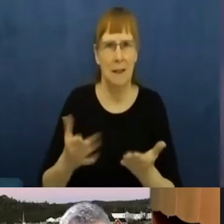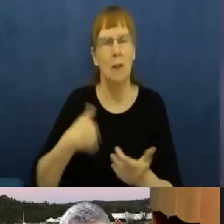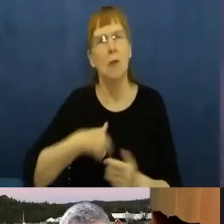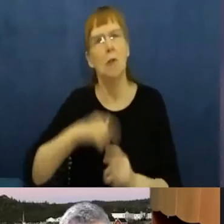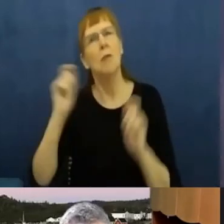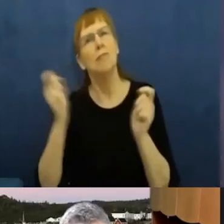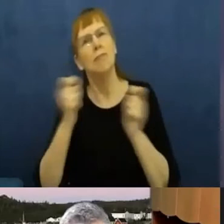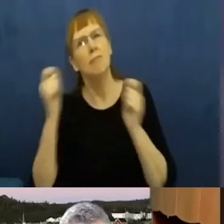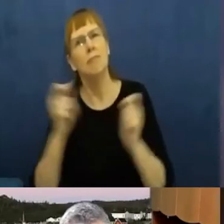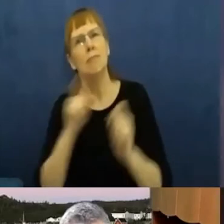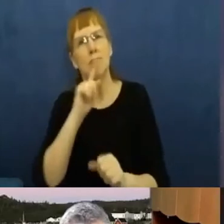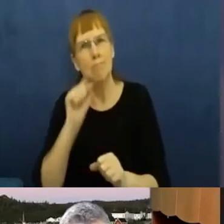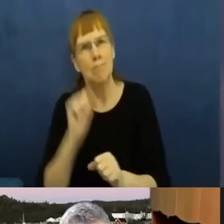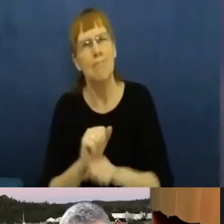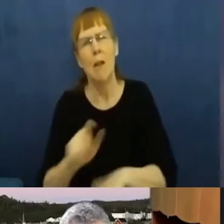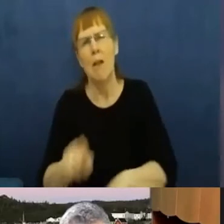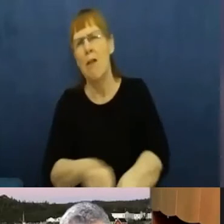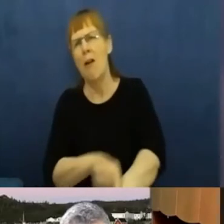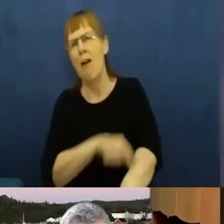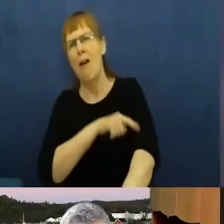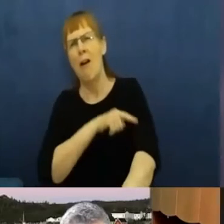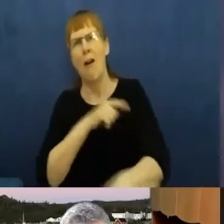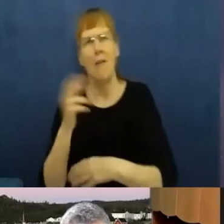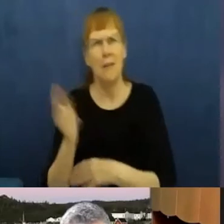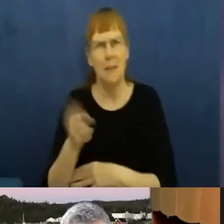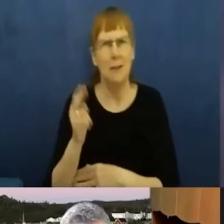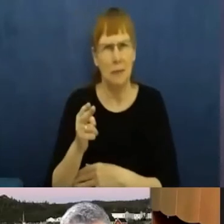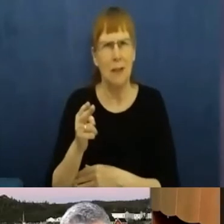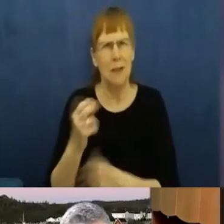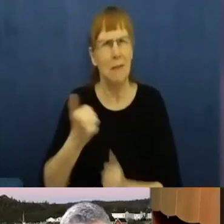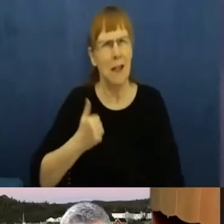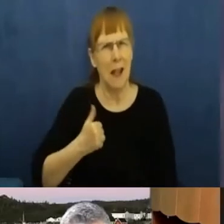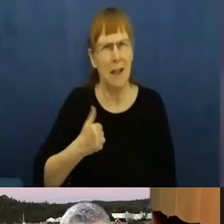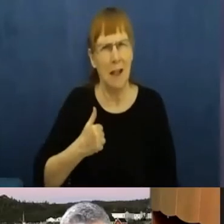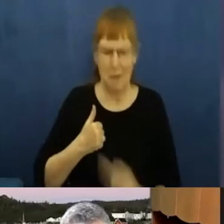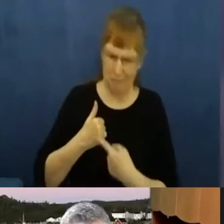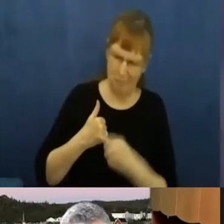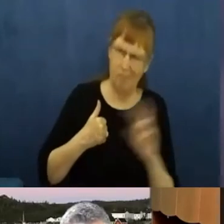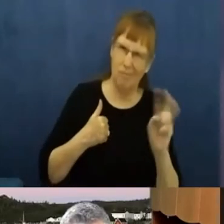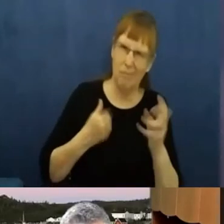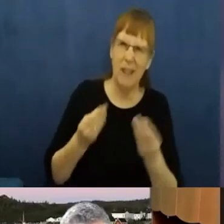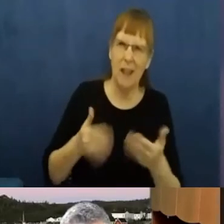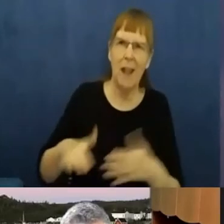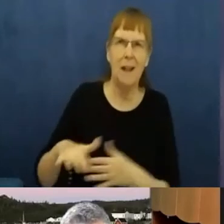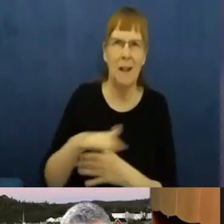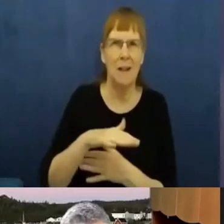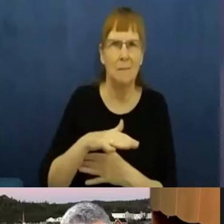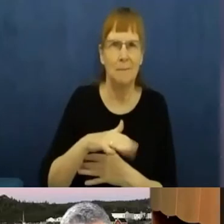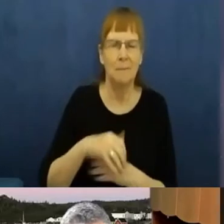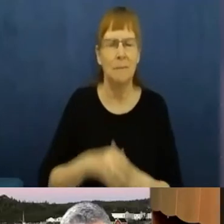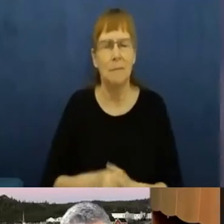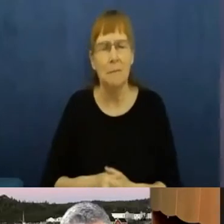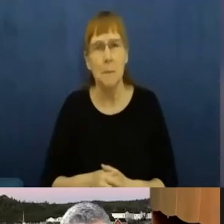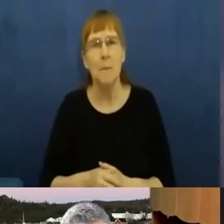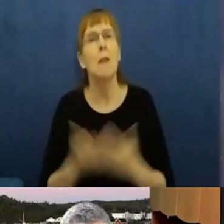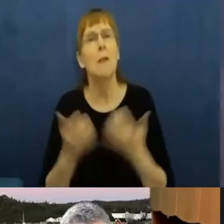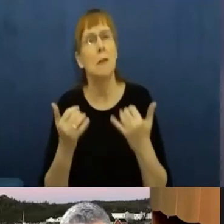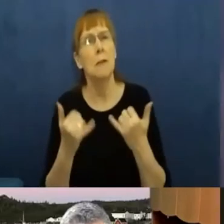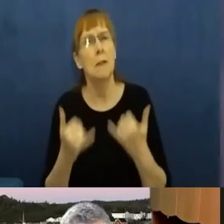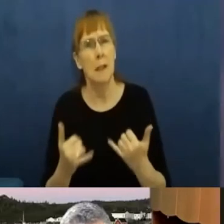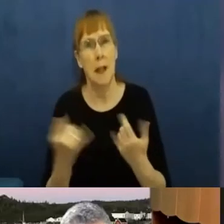celebration, and acknowledging of who we are as Canada, you know, moving into this really important conversation today.